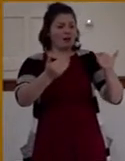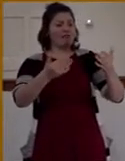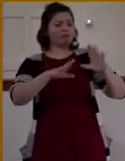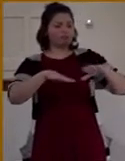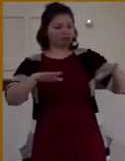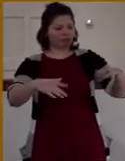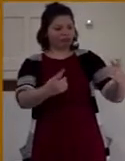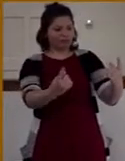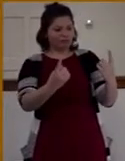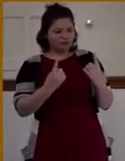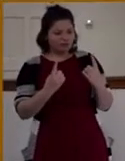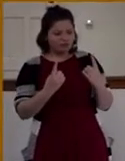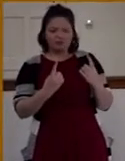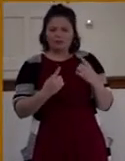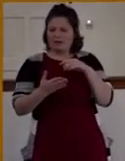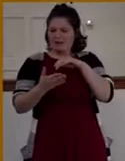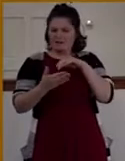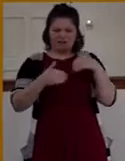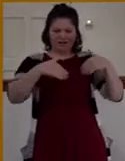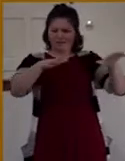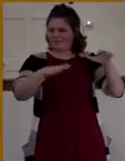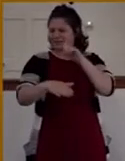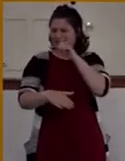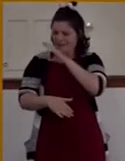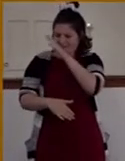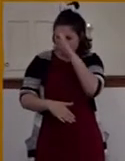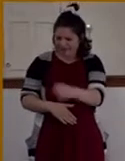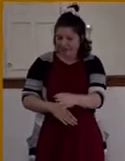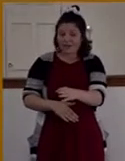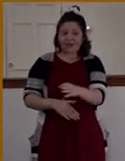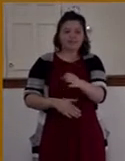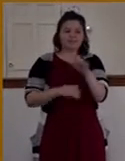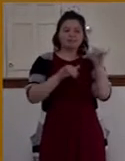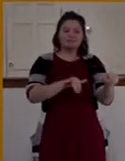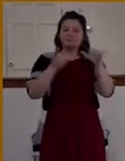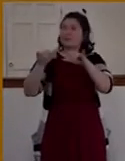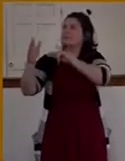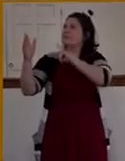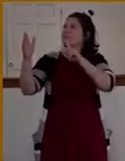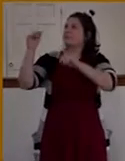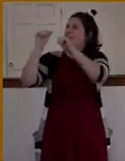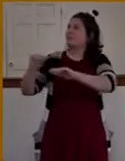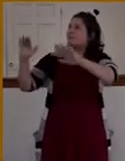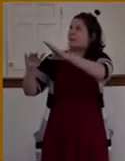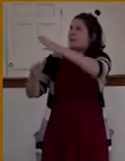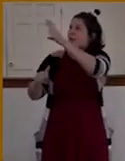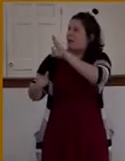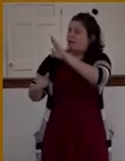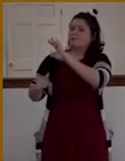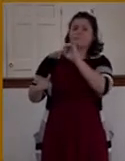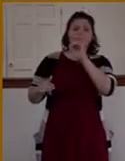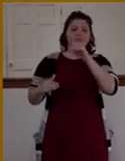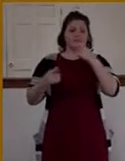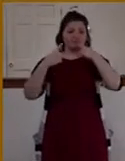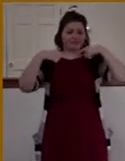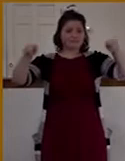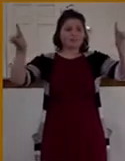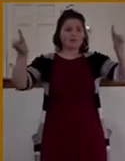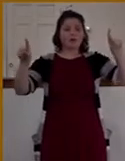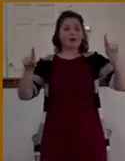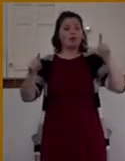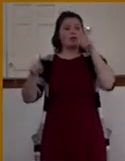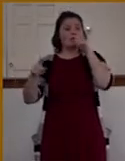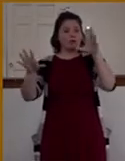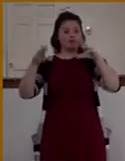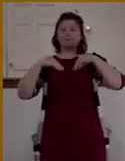unto Me, and forbid them not, for of such is the kingdom of God. Verily I say unto you, Whosoever shall not receive the kingdom